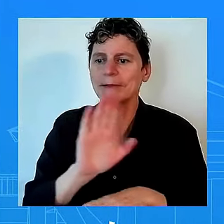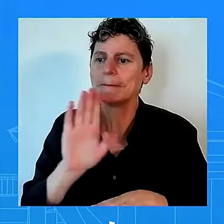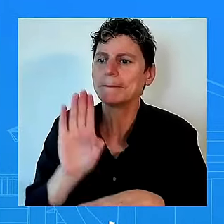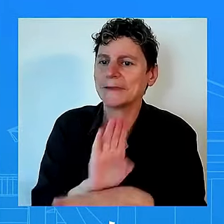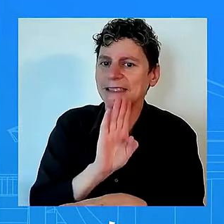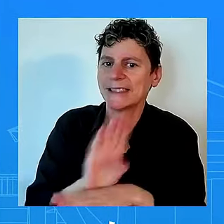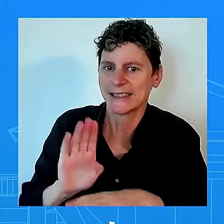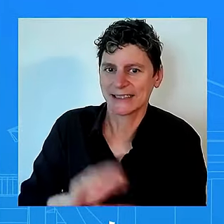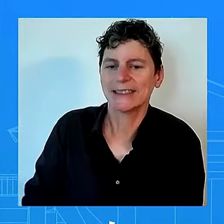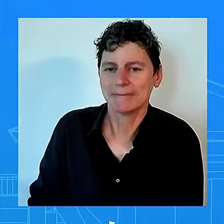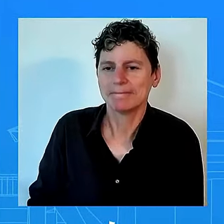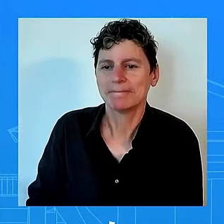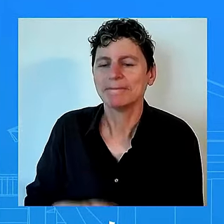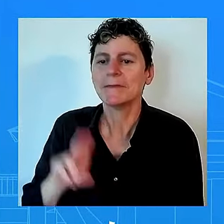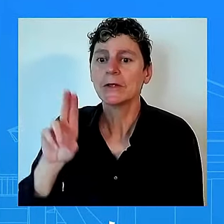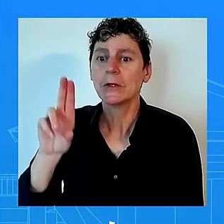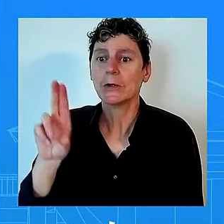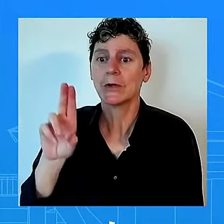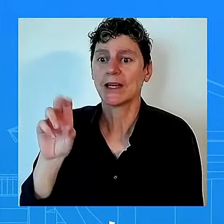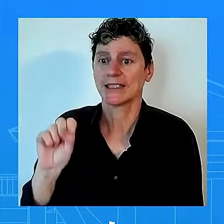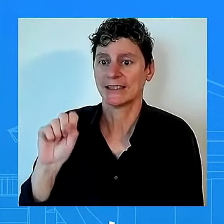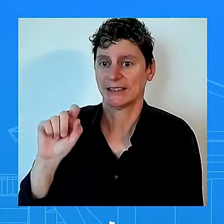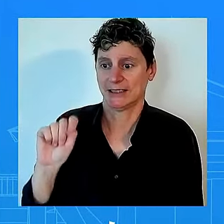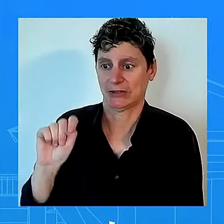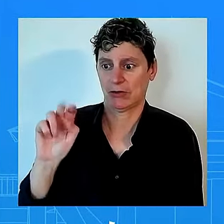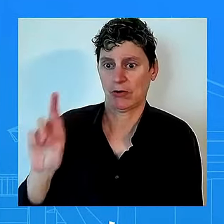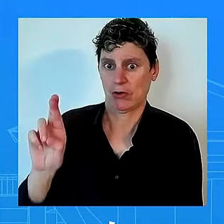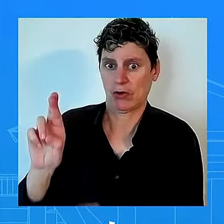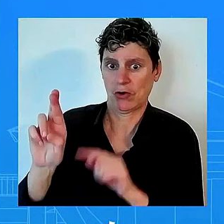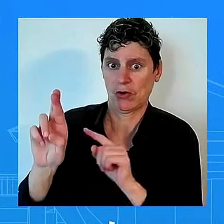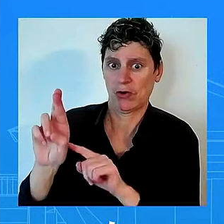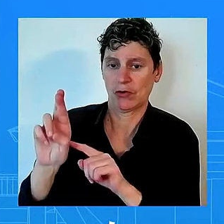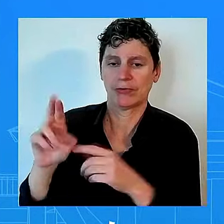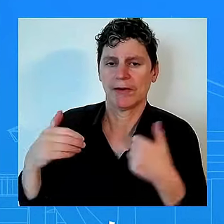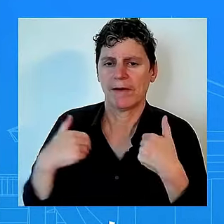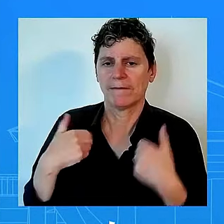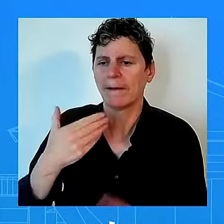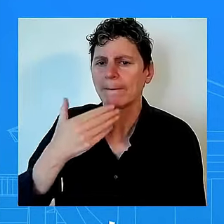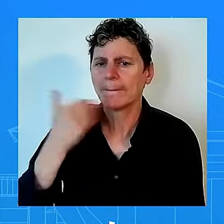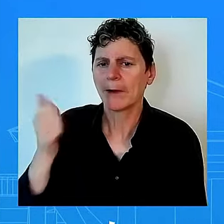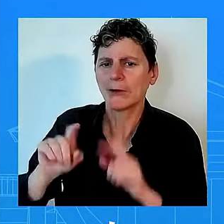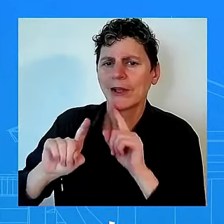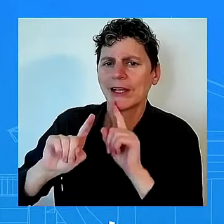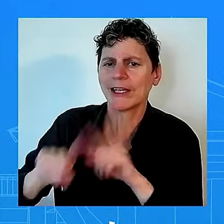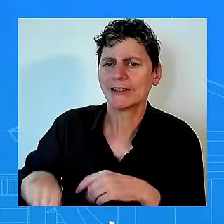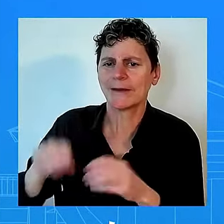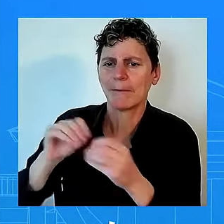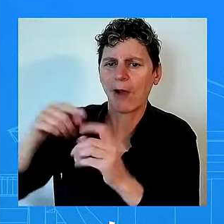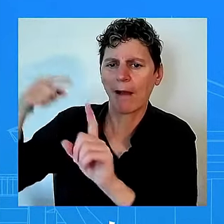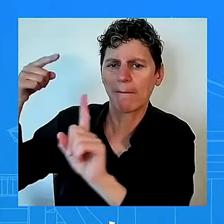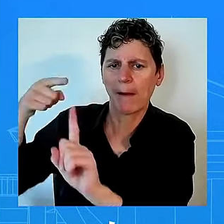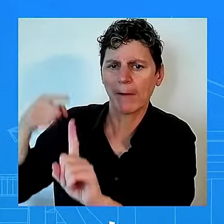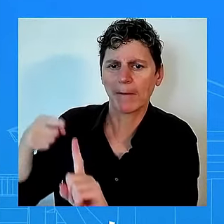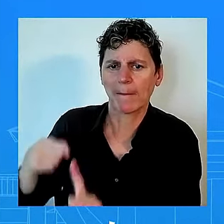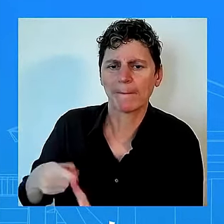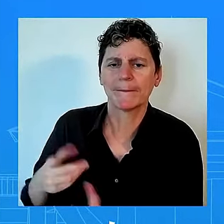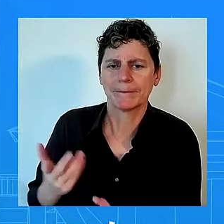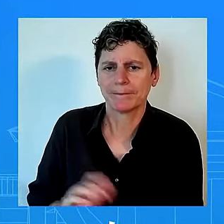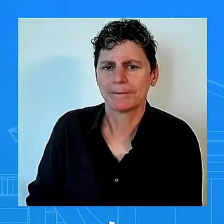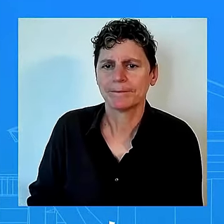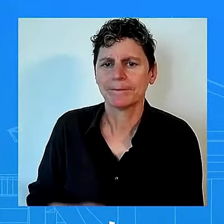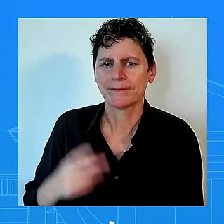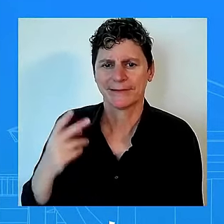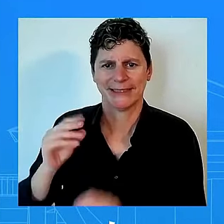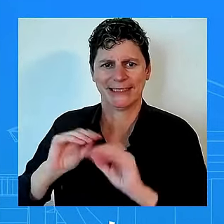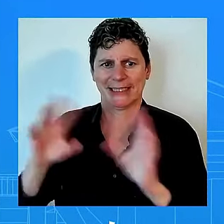you know our commitment and i think it shows in the president's economic uh policy as i just laid out and what how